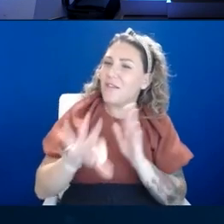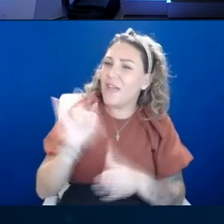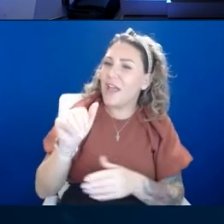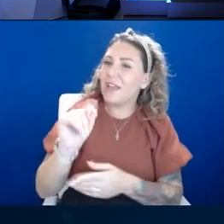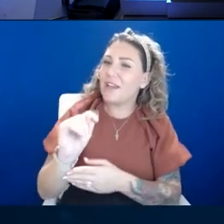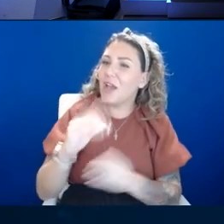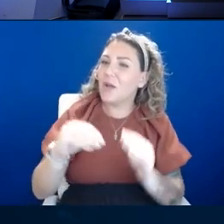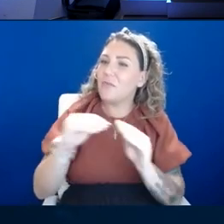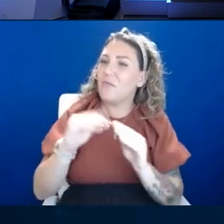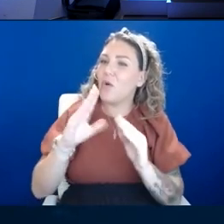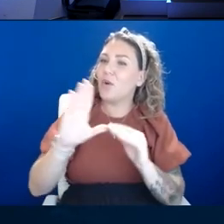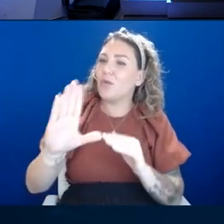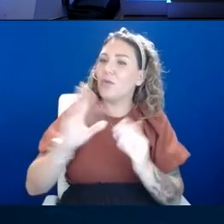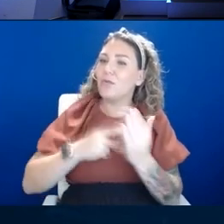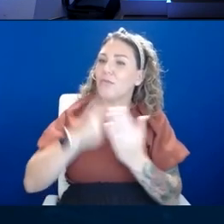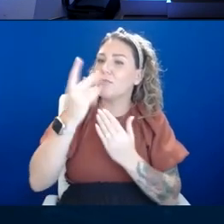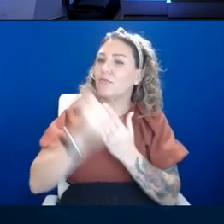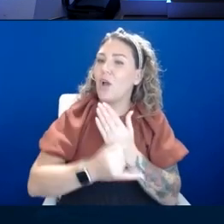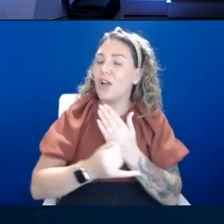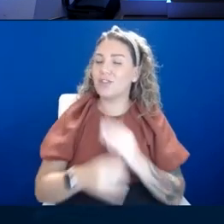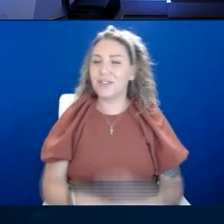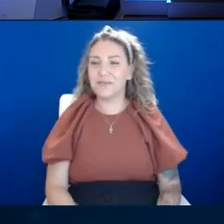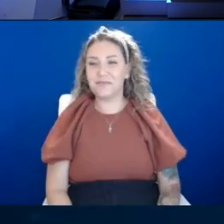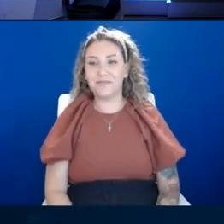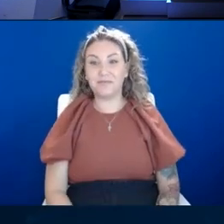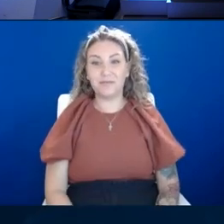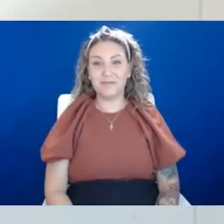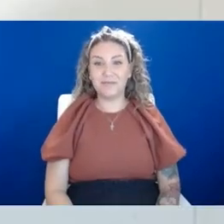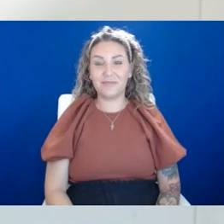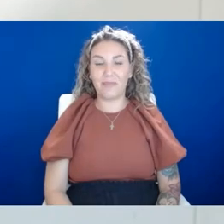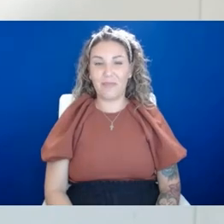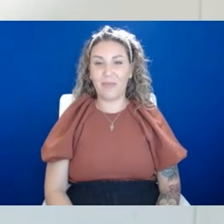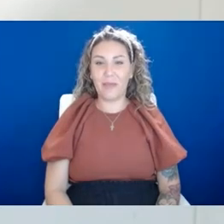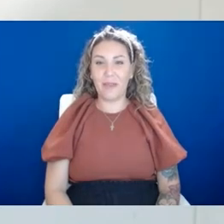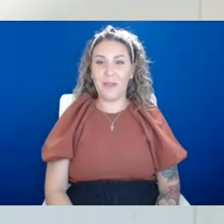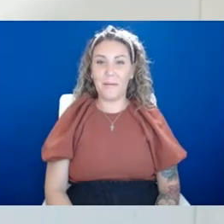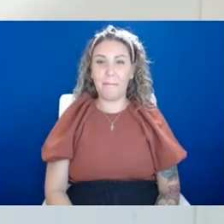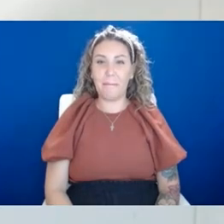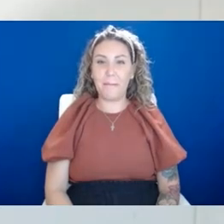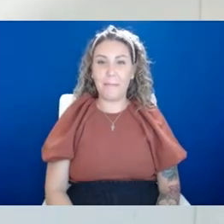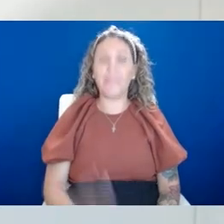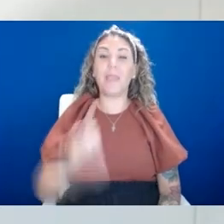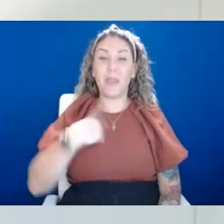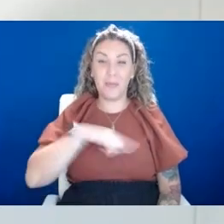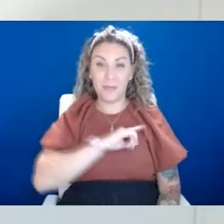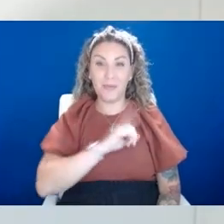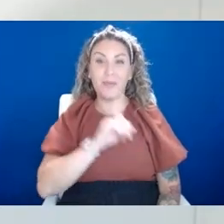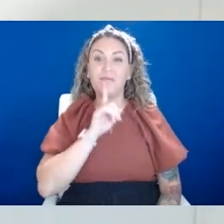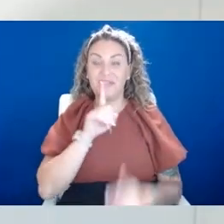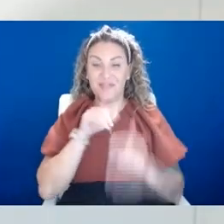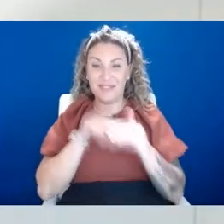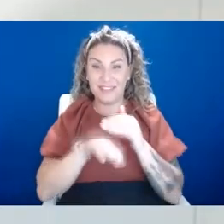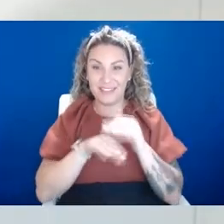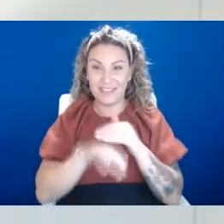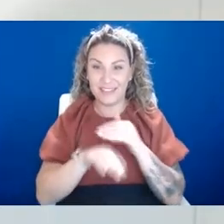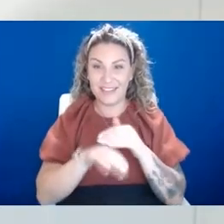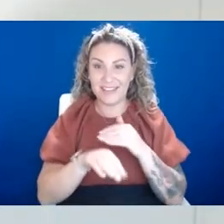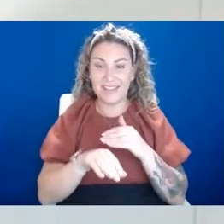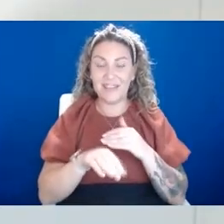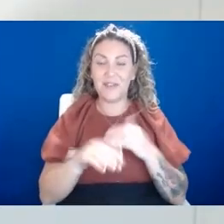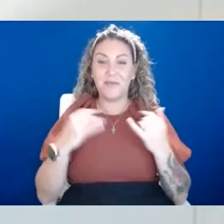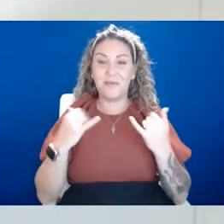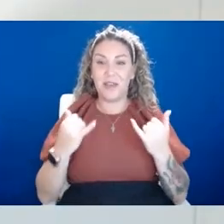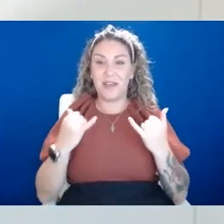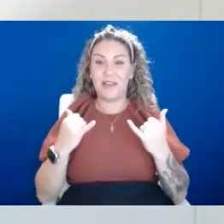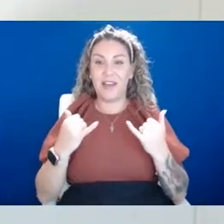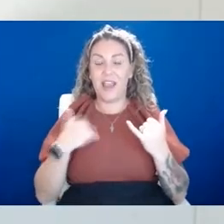and what else do you want us to know? Yeah. So we're, we're, um, very like accessible, uh, at this point, cause I'll try to